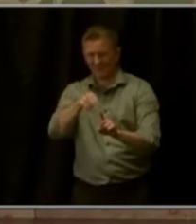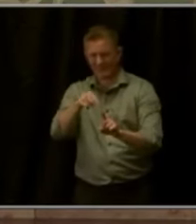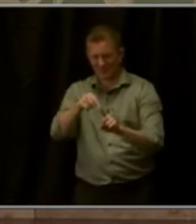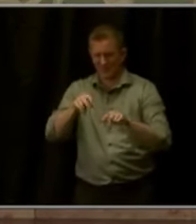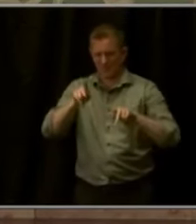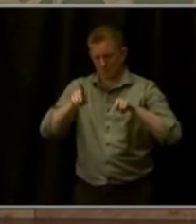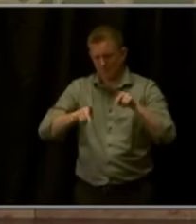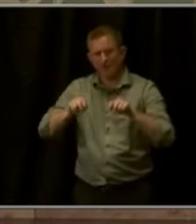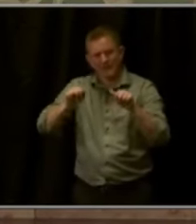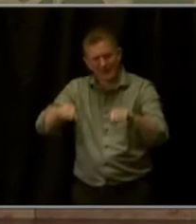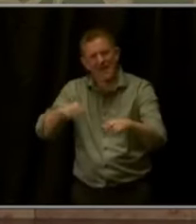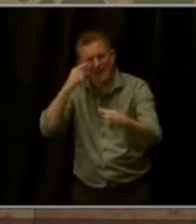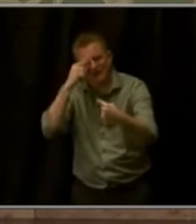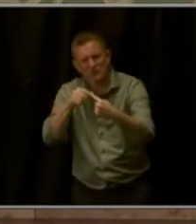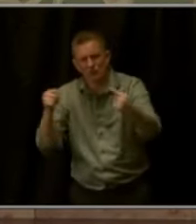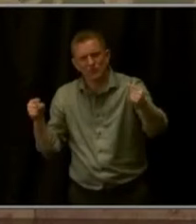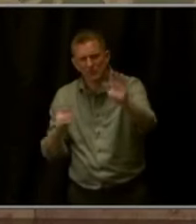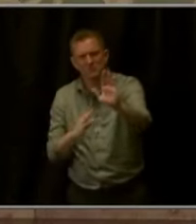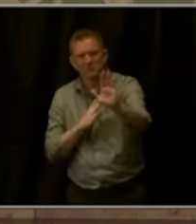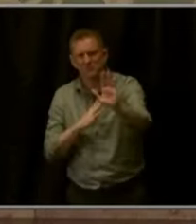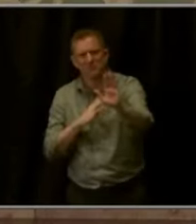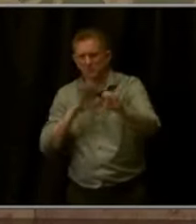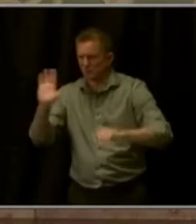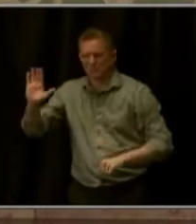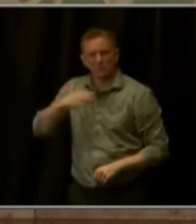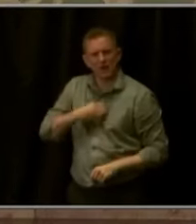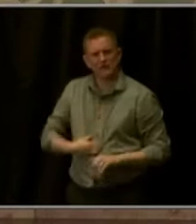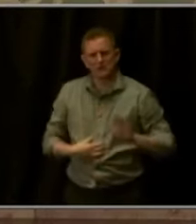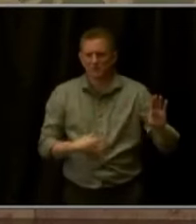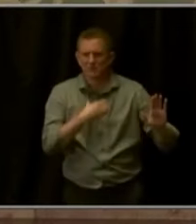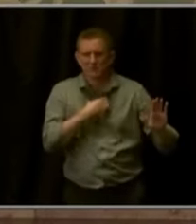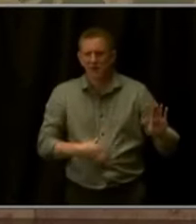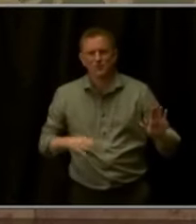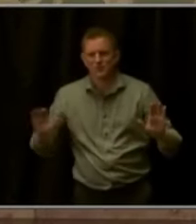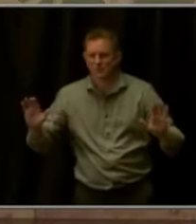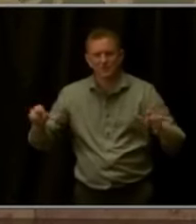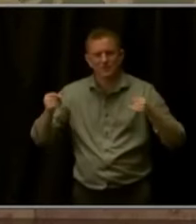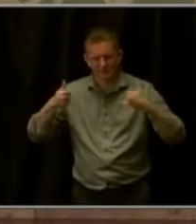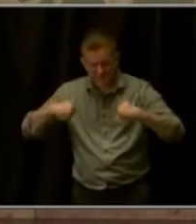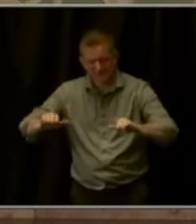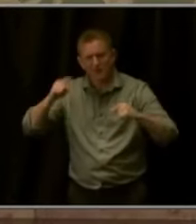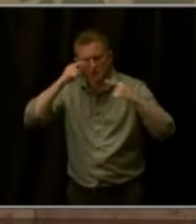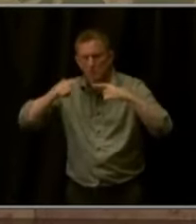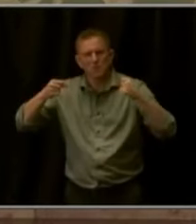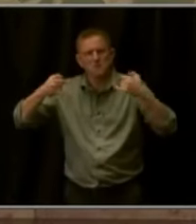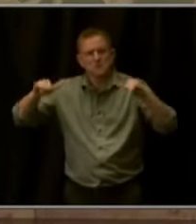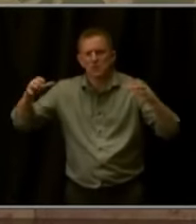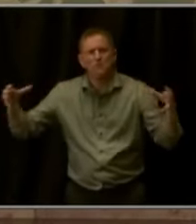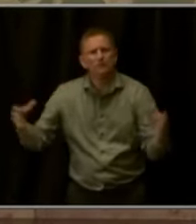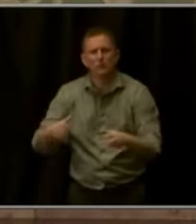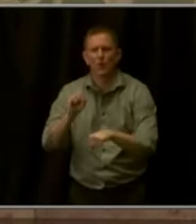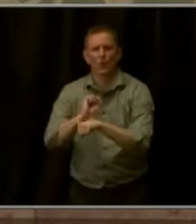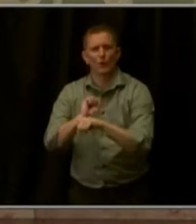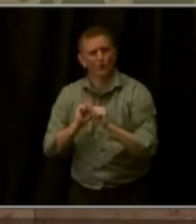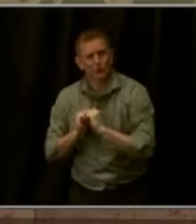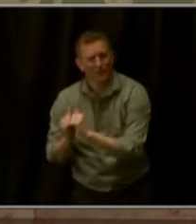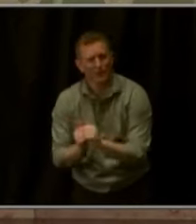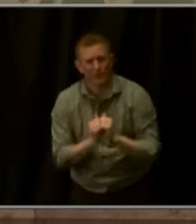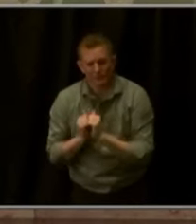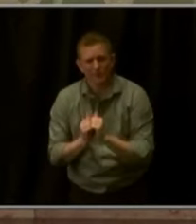passionately, emphatically, and still being able to work together with mutual respect,